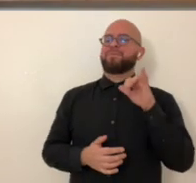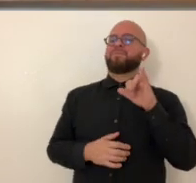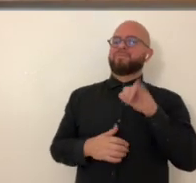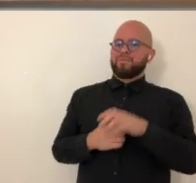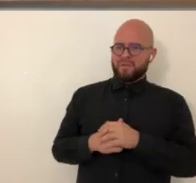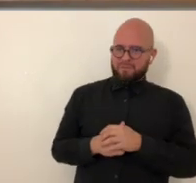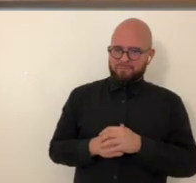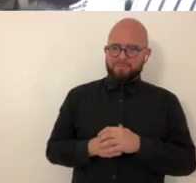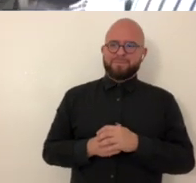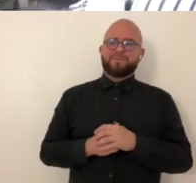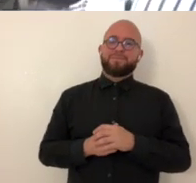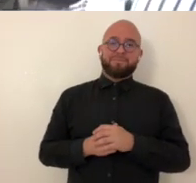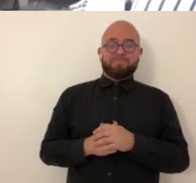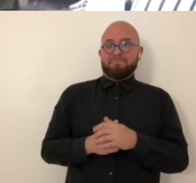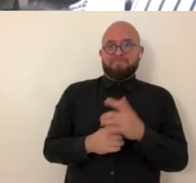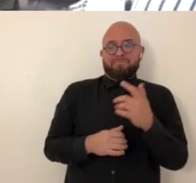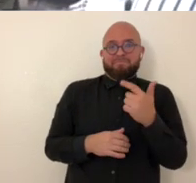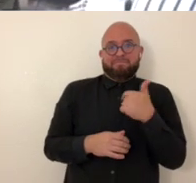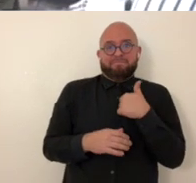as you can for sure